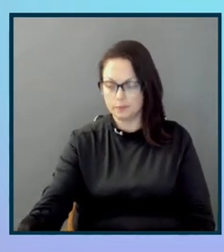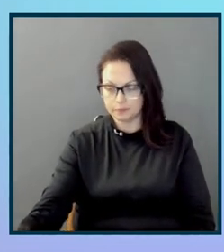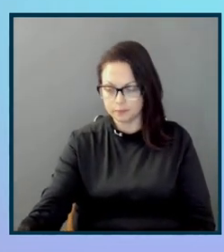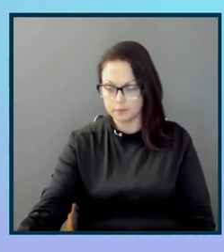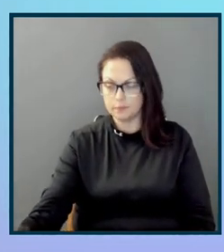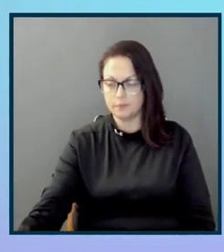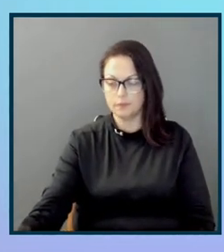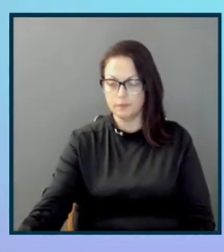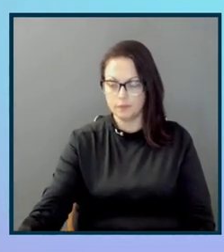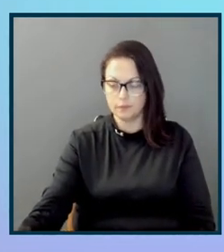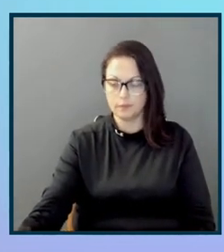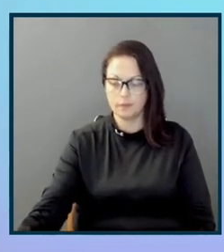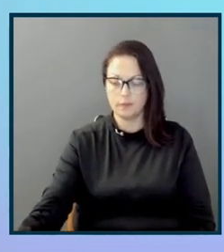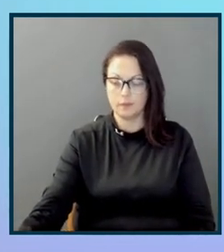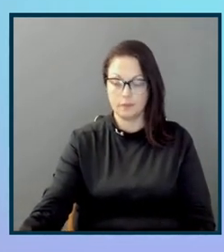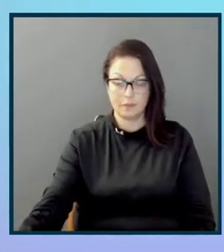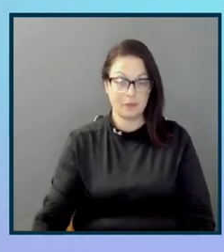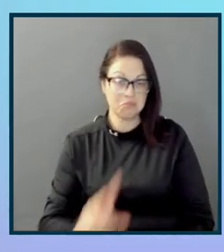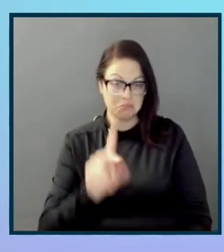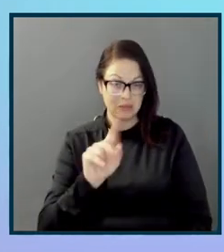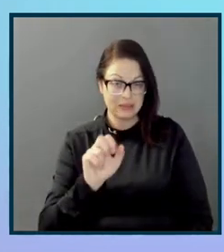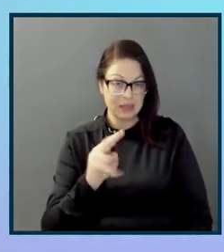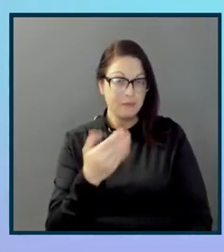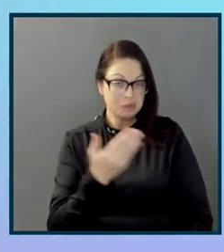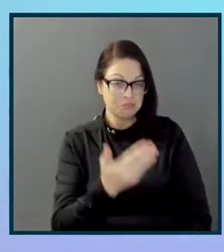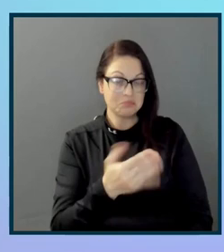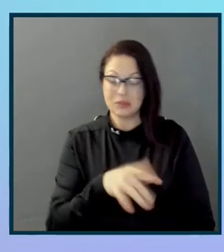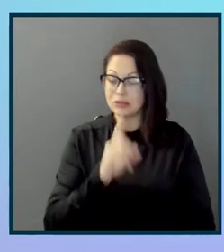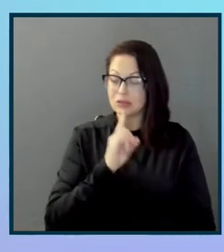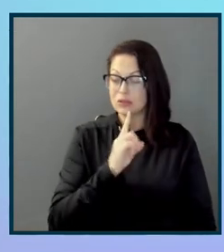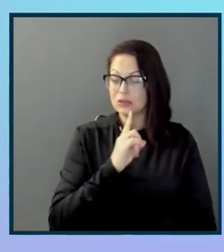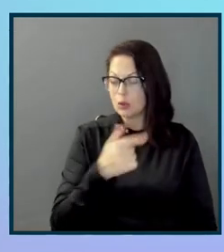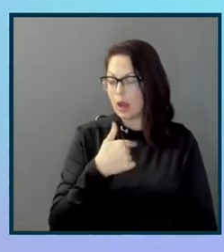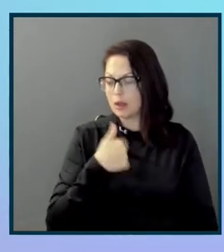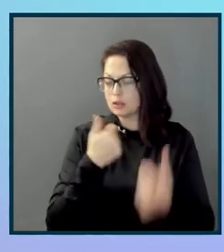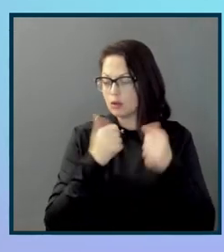Devin, you want to take that one? Yeah. was just trying to think about how to answer that question.